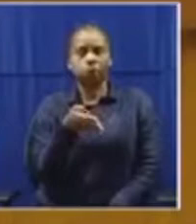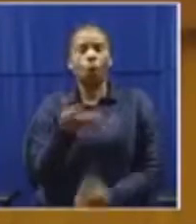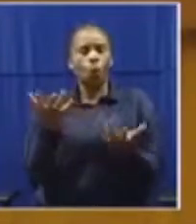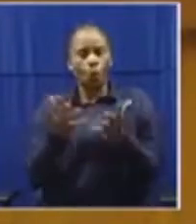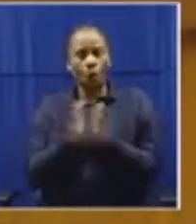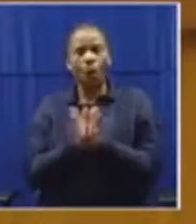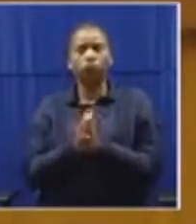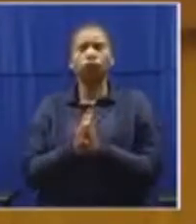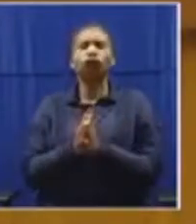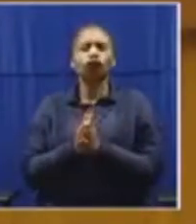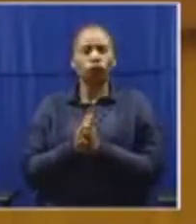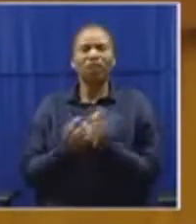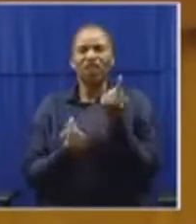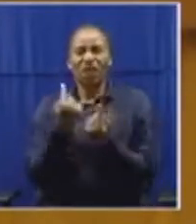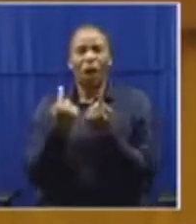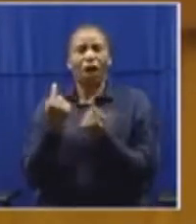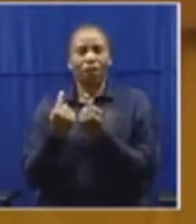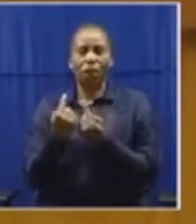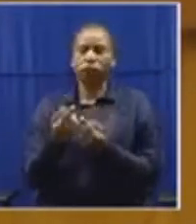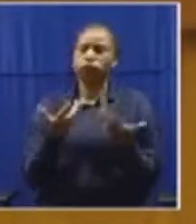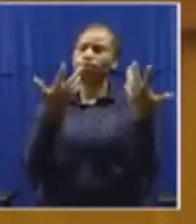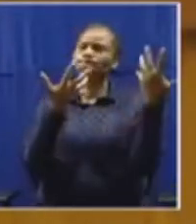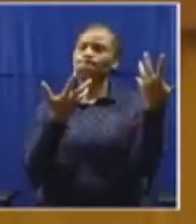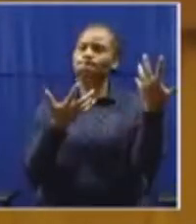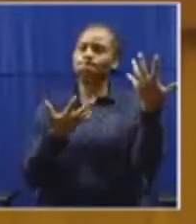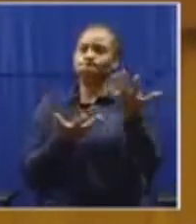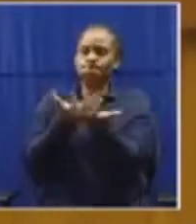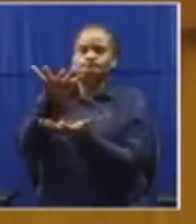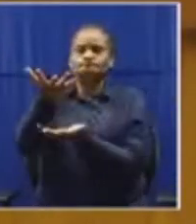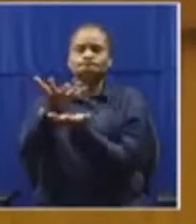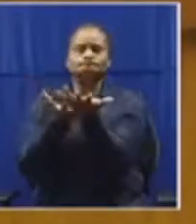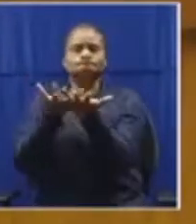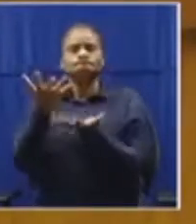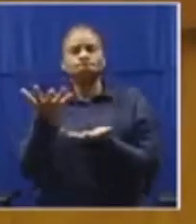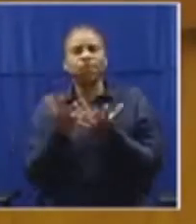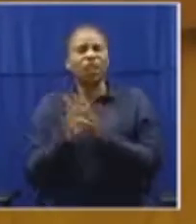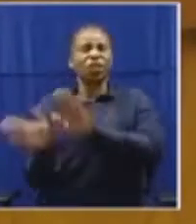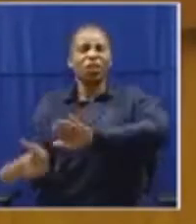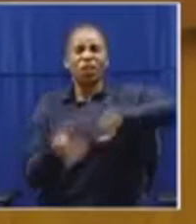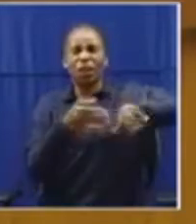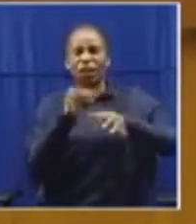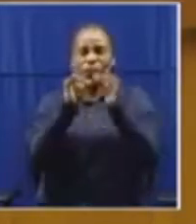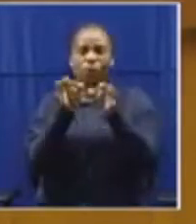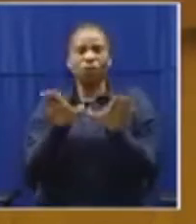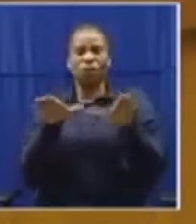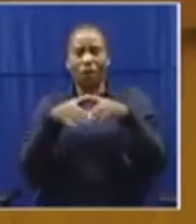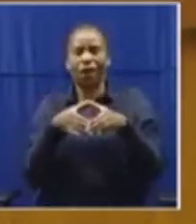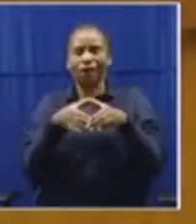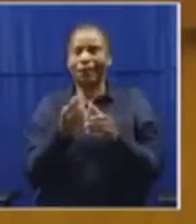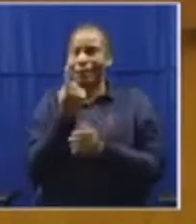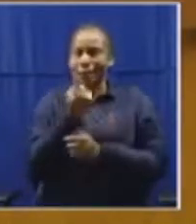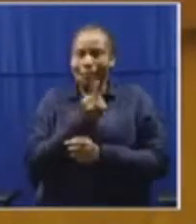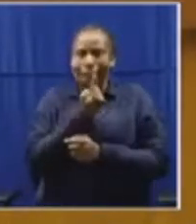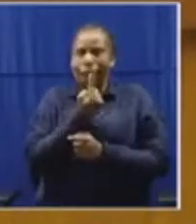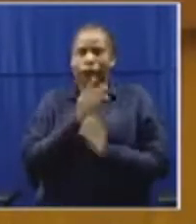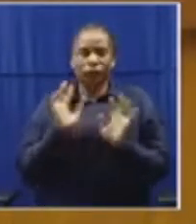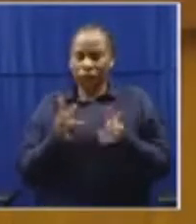interact with each other beyond even party lines and see ourselves as human beings.